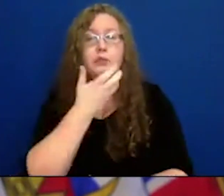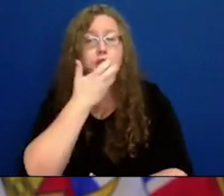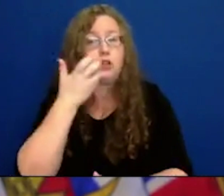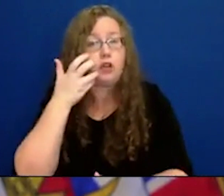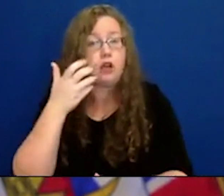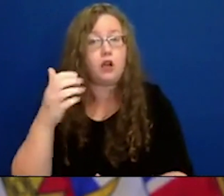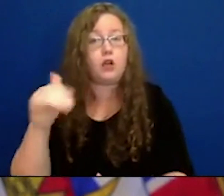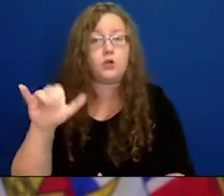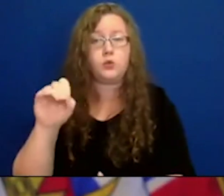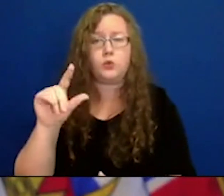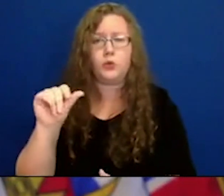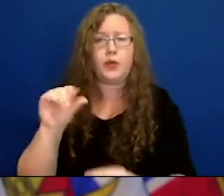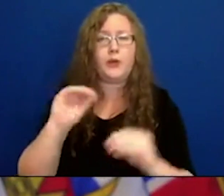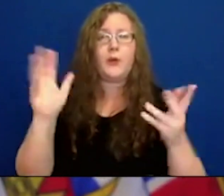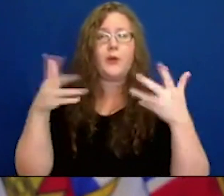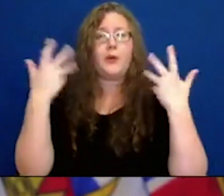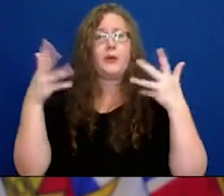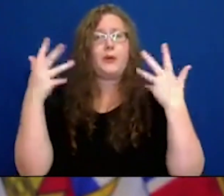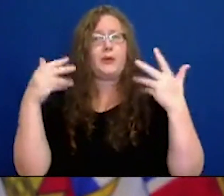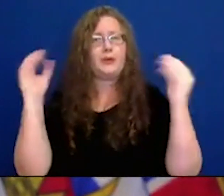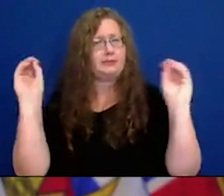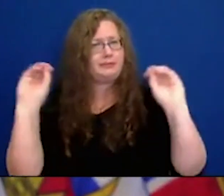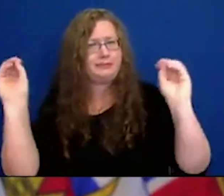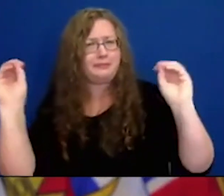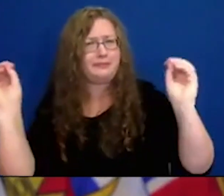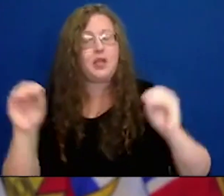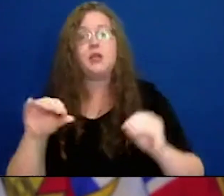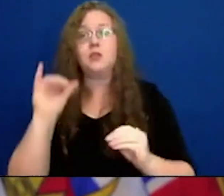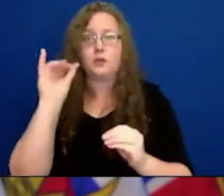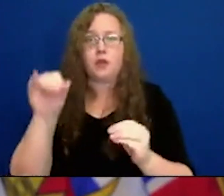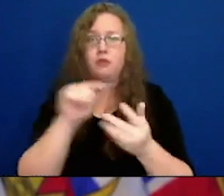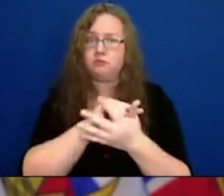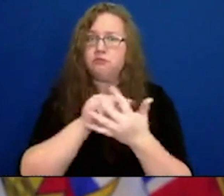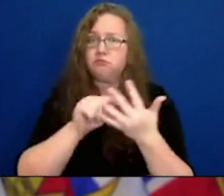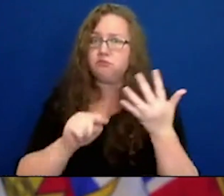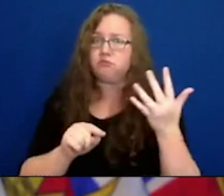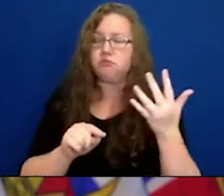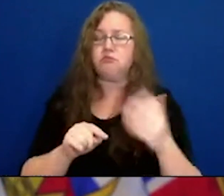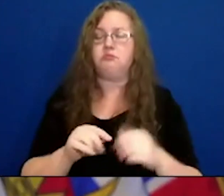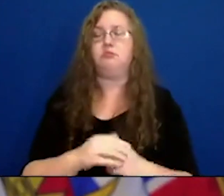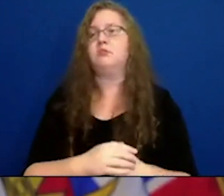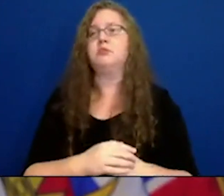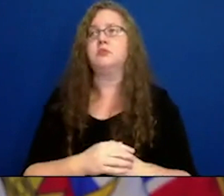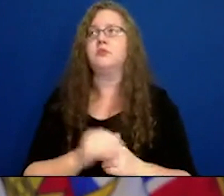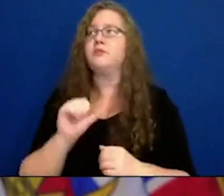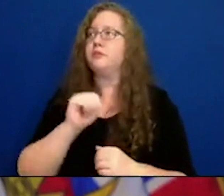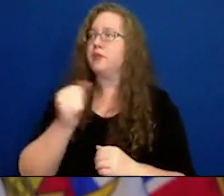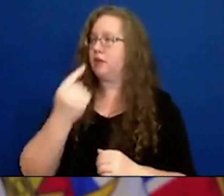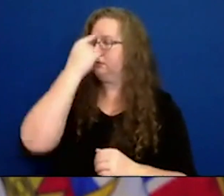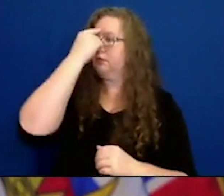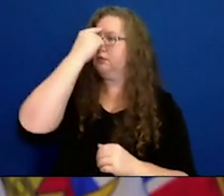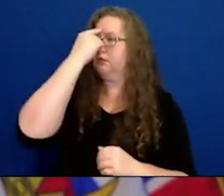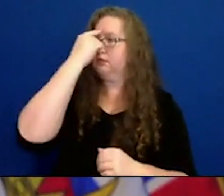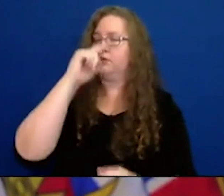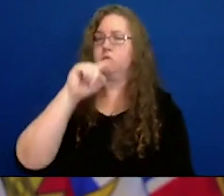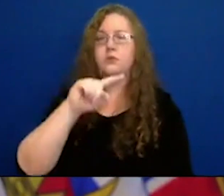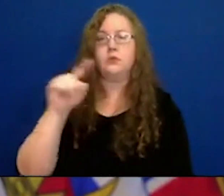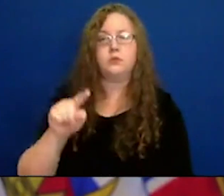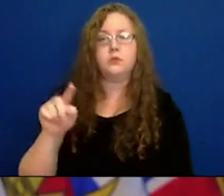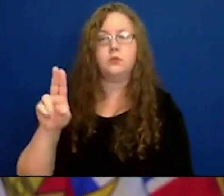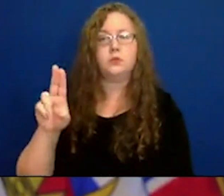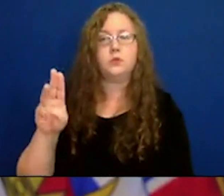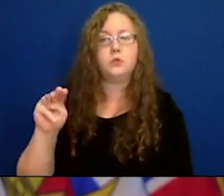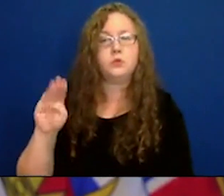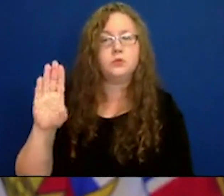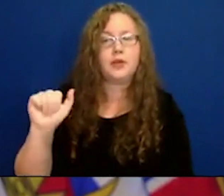So it is those ones where we have seen most intense. The other one that comes to mind is Zumba in